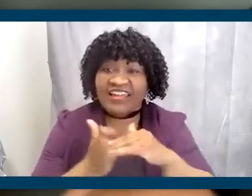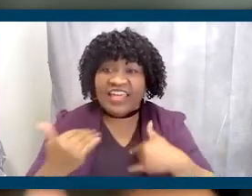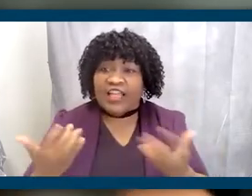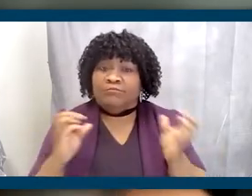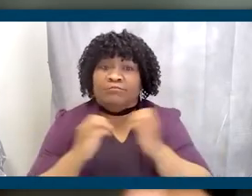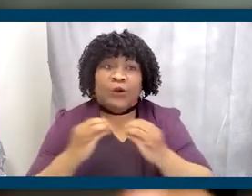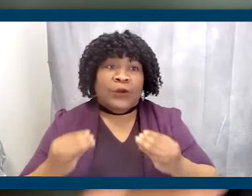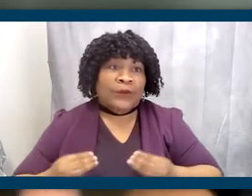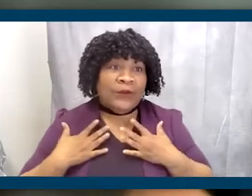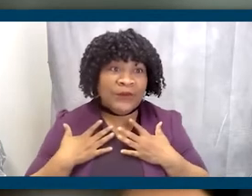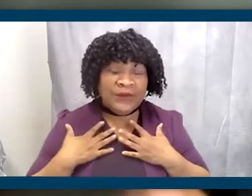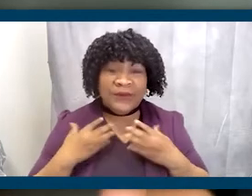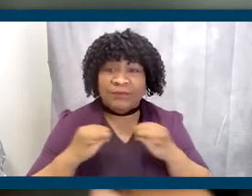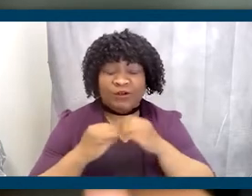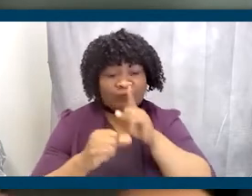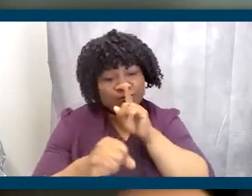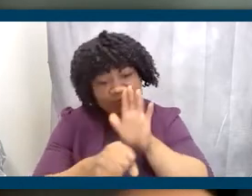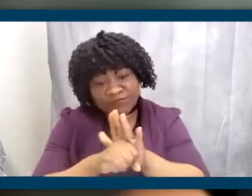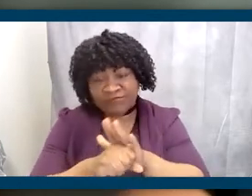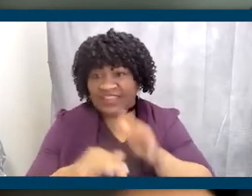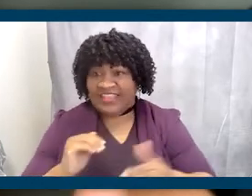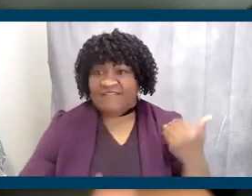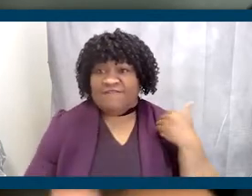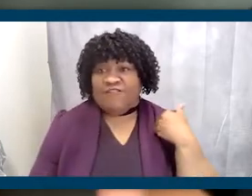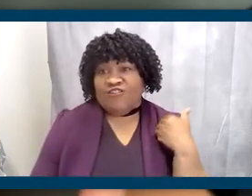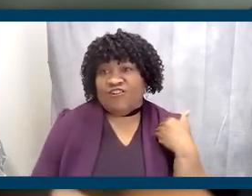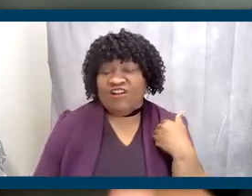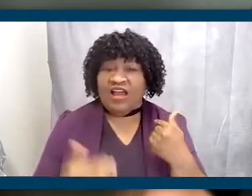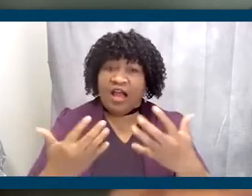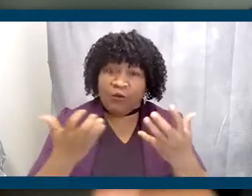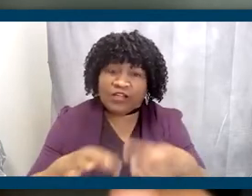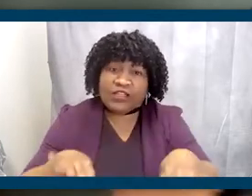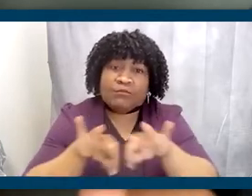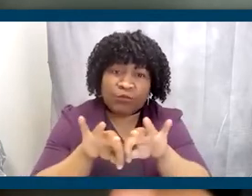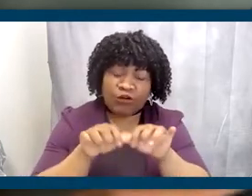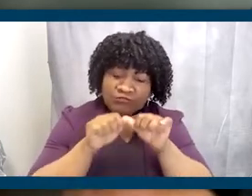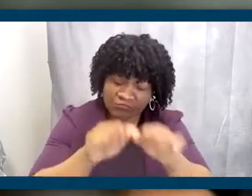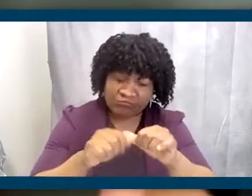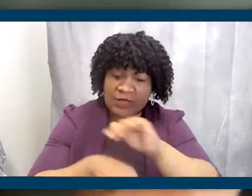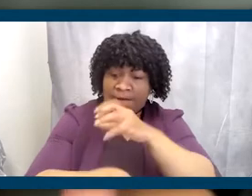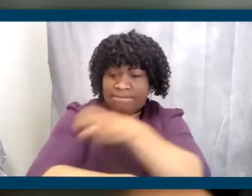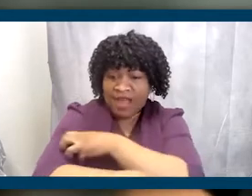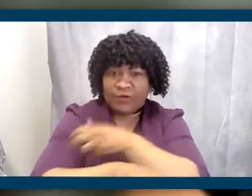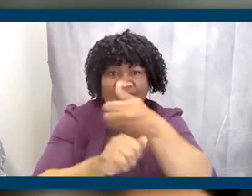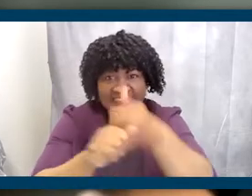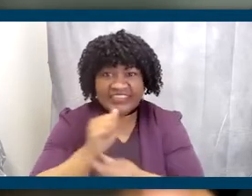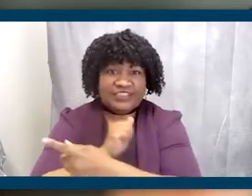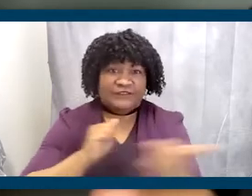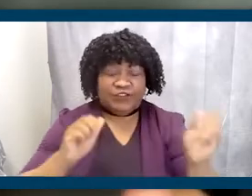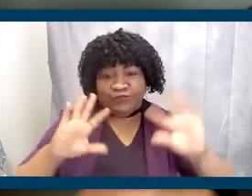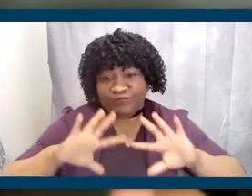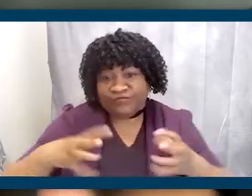more inspired and committed than ever before to build power with each and every one of you